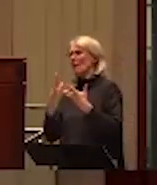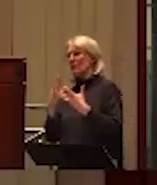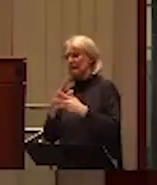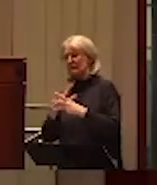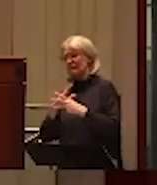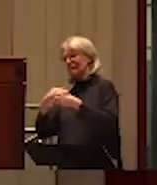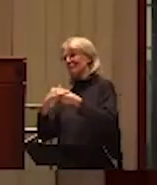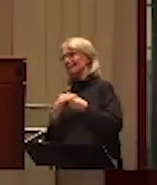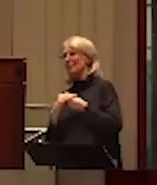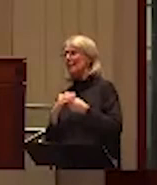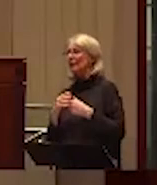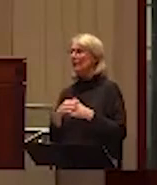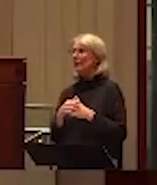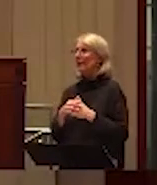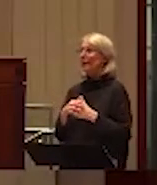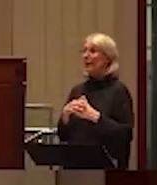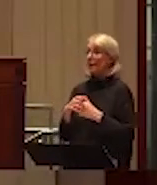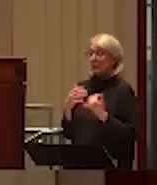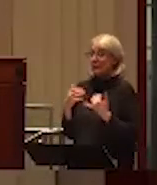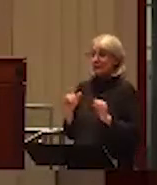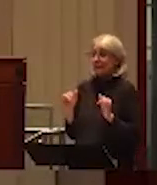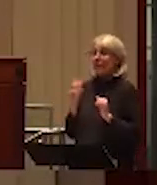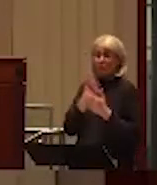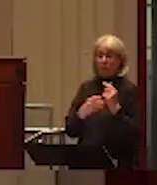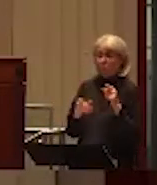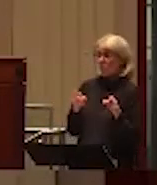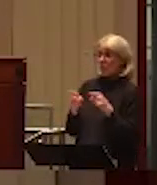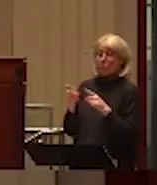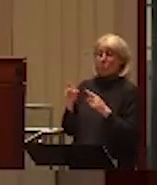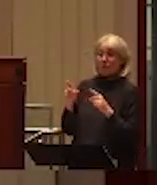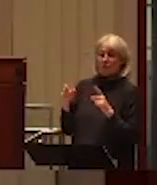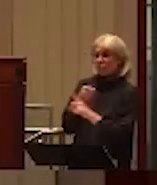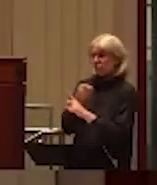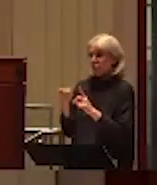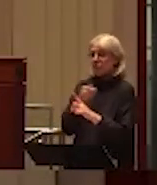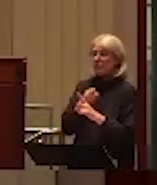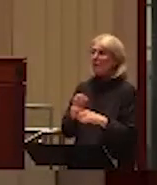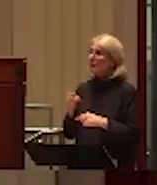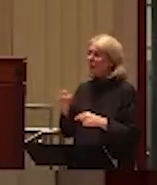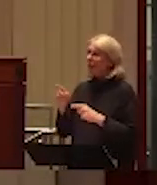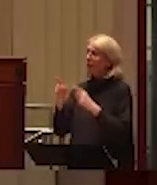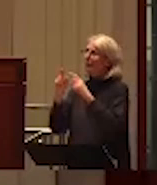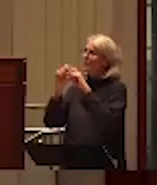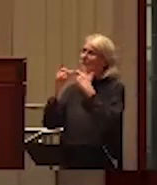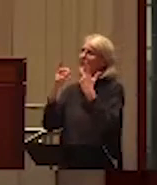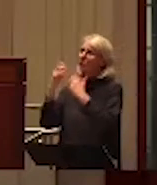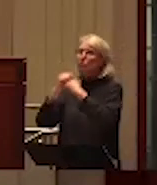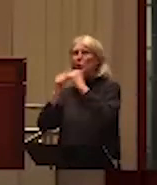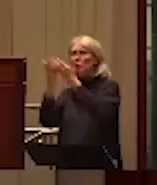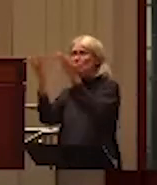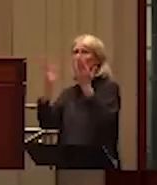relationship with mutual violence, that context is still there for women in those relationships. I think what's difficult in